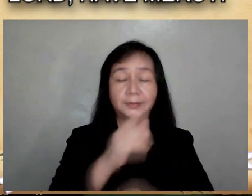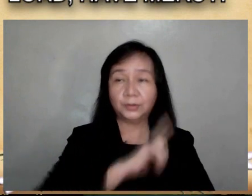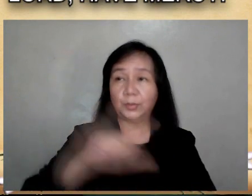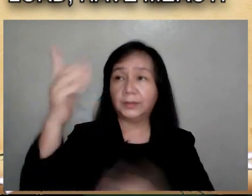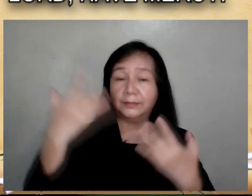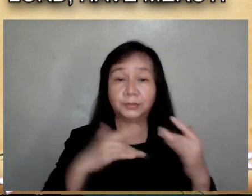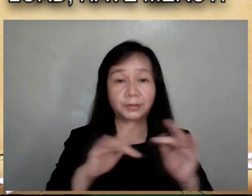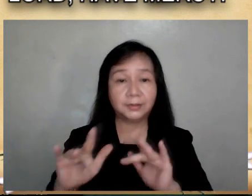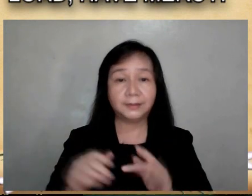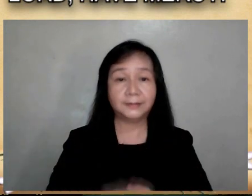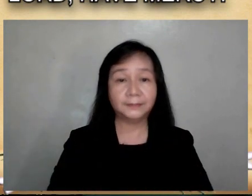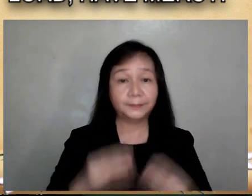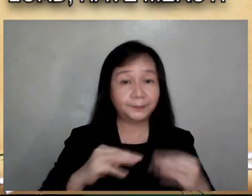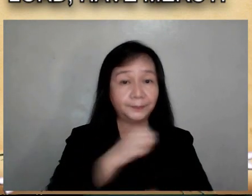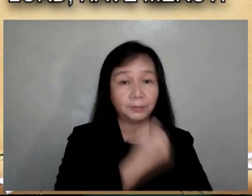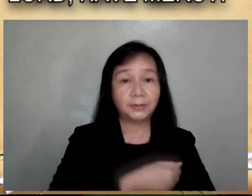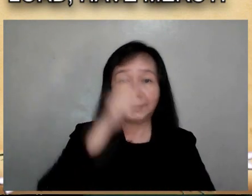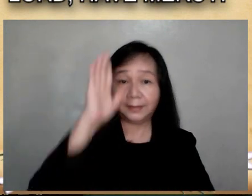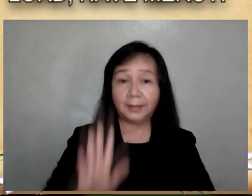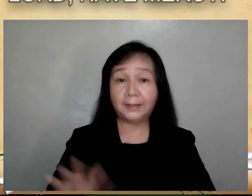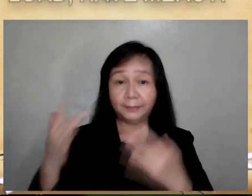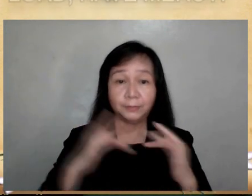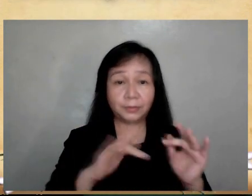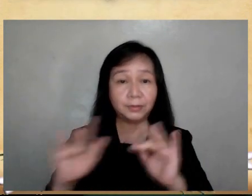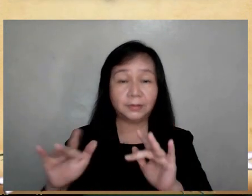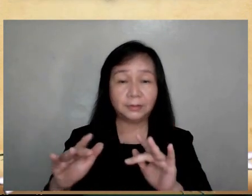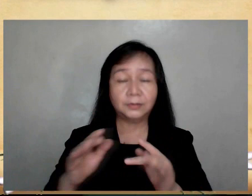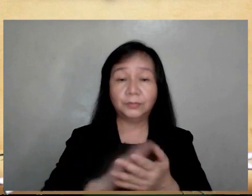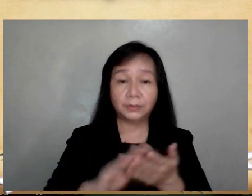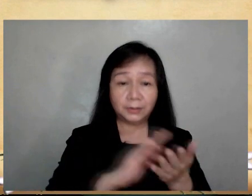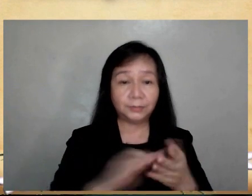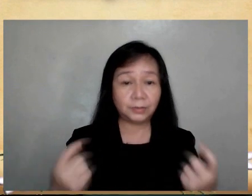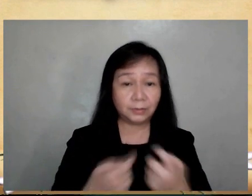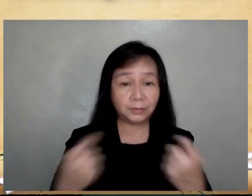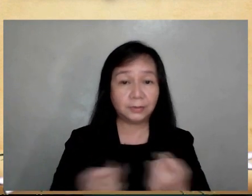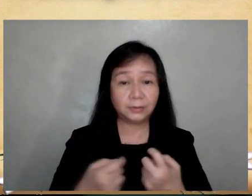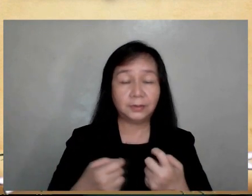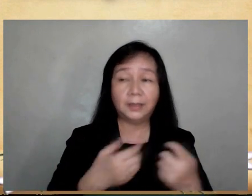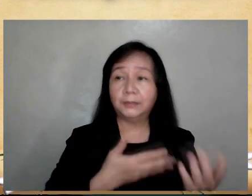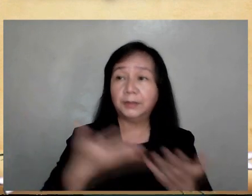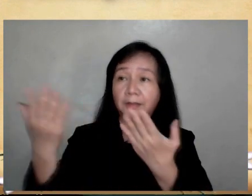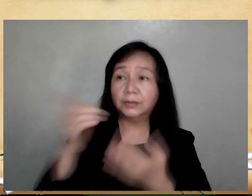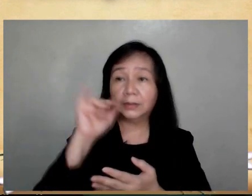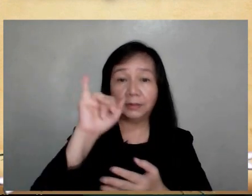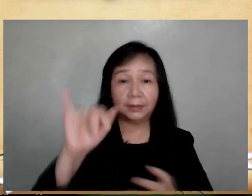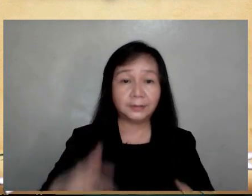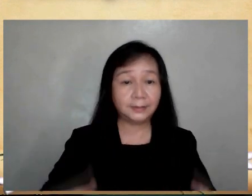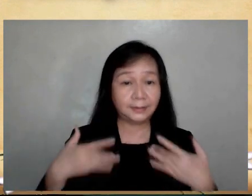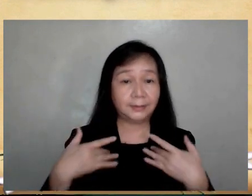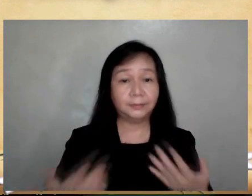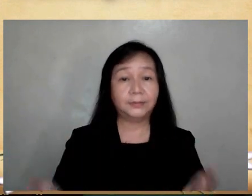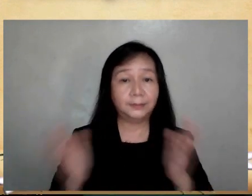have mercy. Lord, have mercy. May Almighty God have mercy on us, forgive us our sins, and bring us to